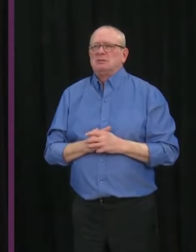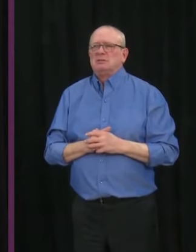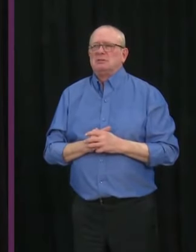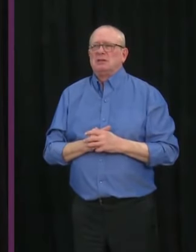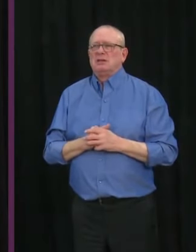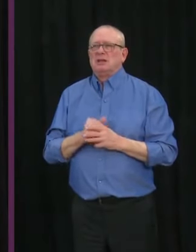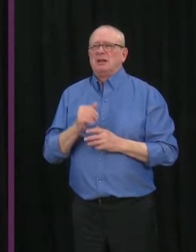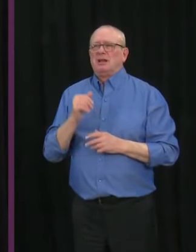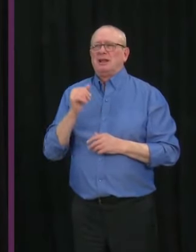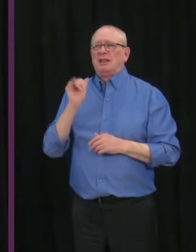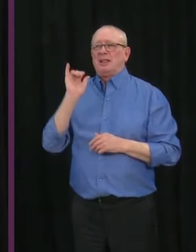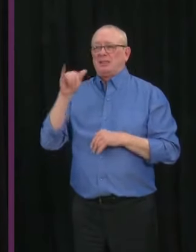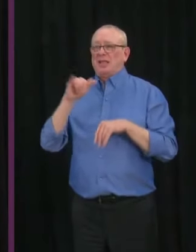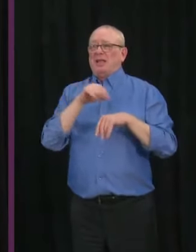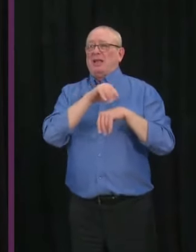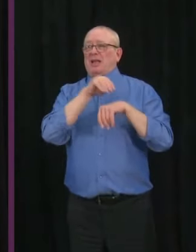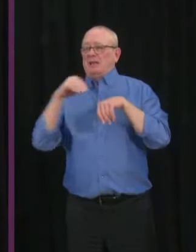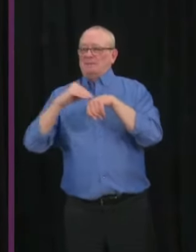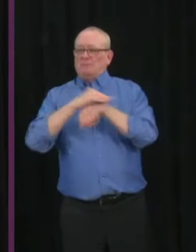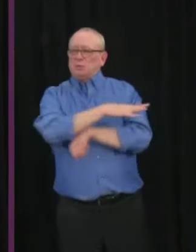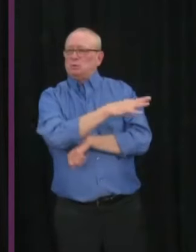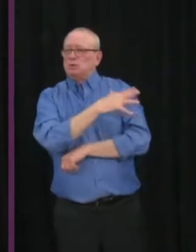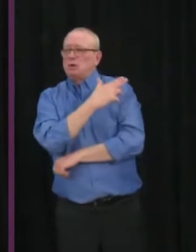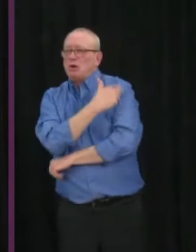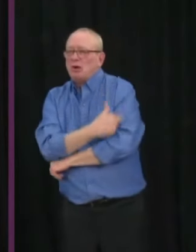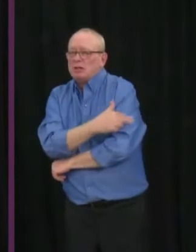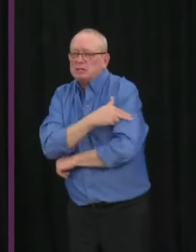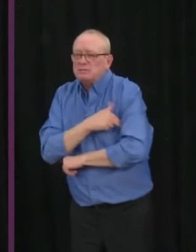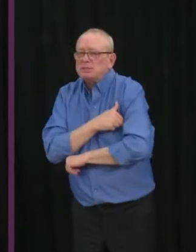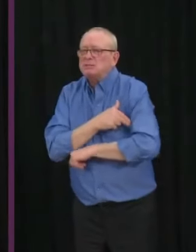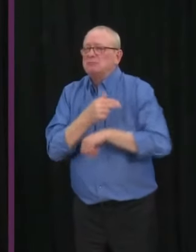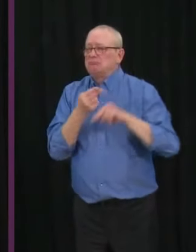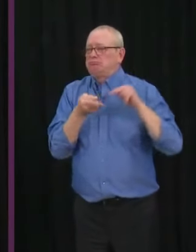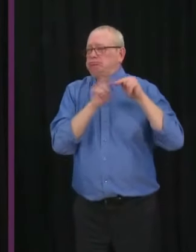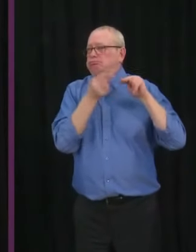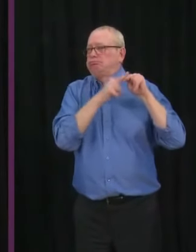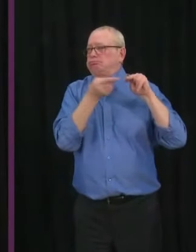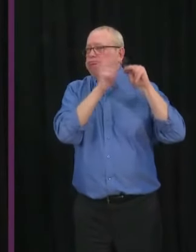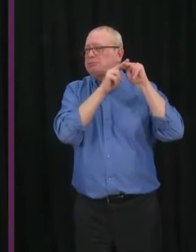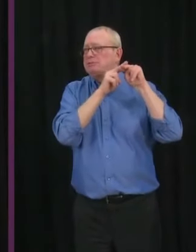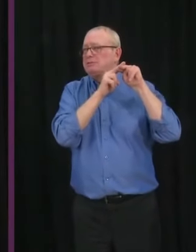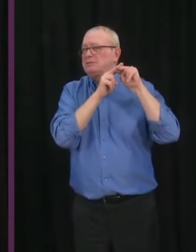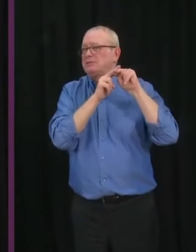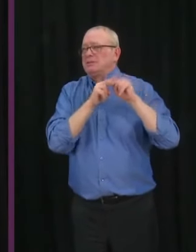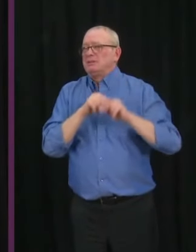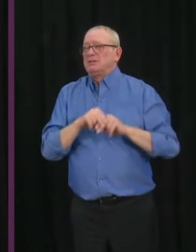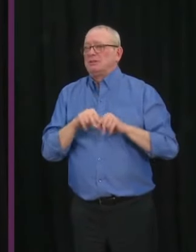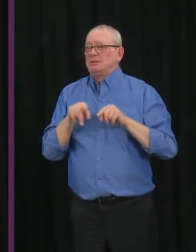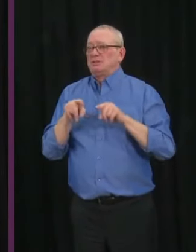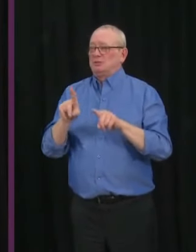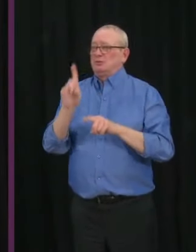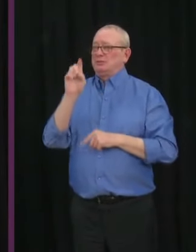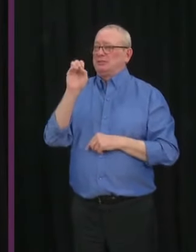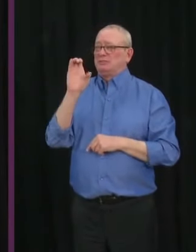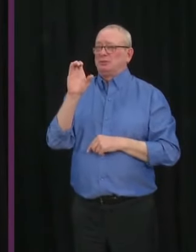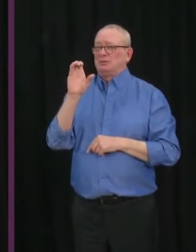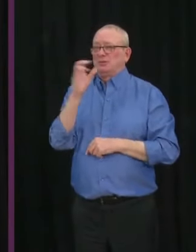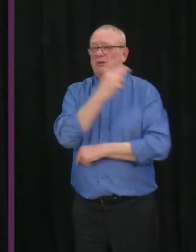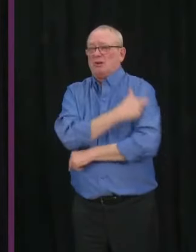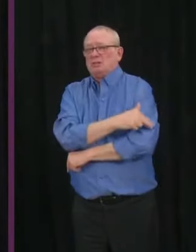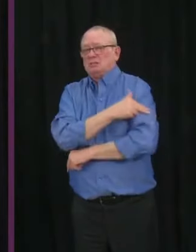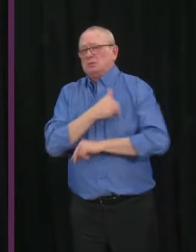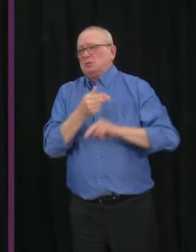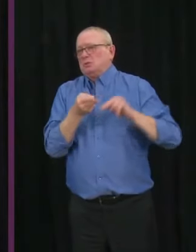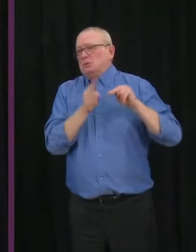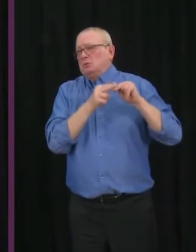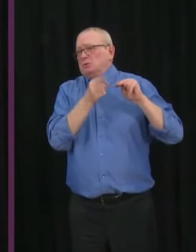and ICU impact which of course we've seen continue to escalate throughout the month of December. And so when we looked at all of the things that